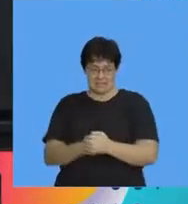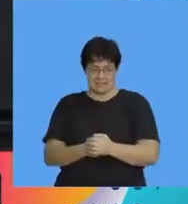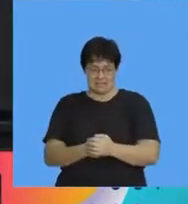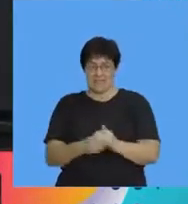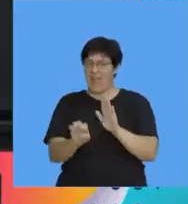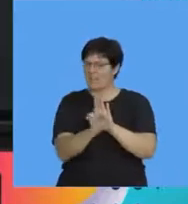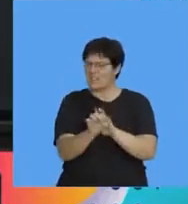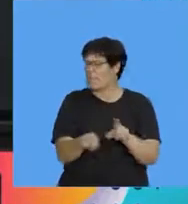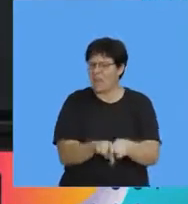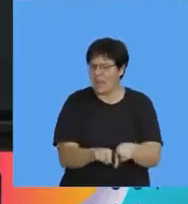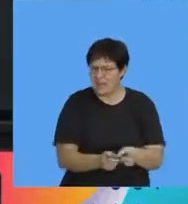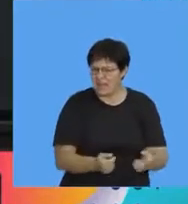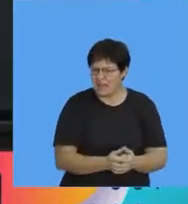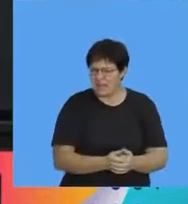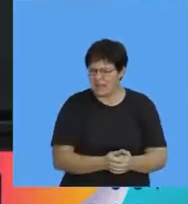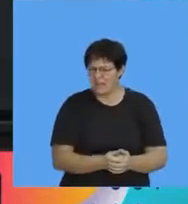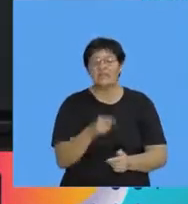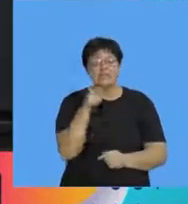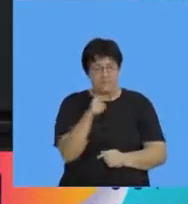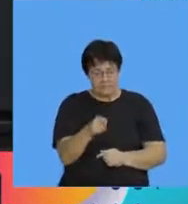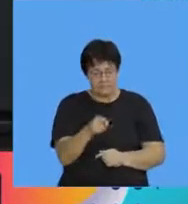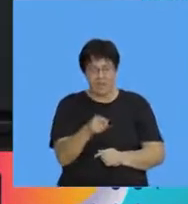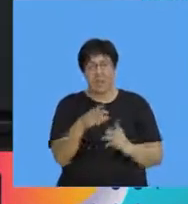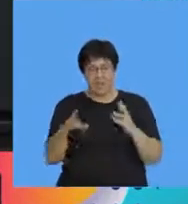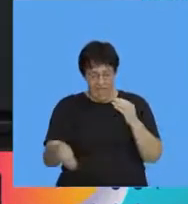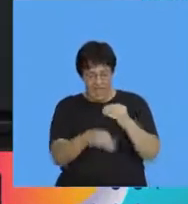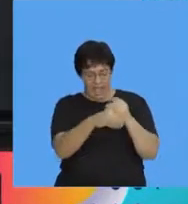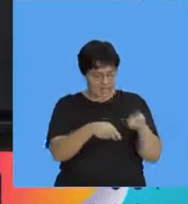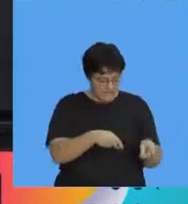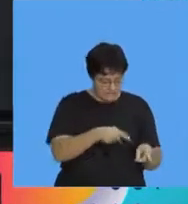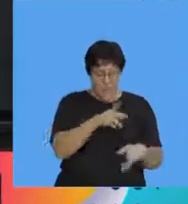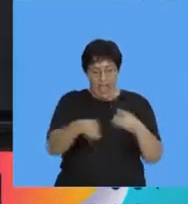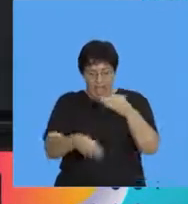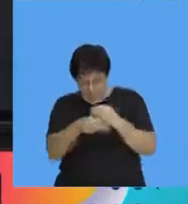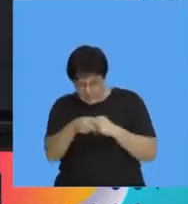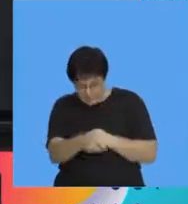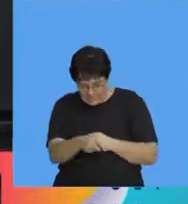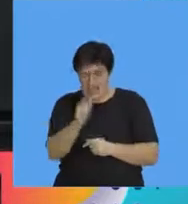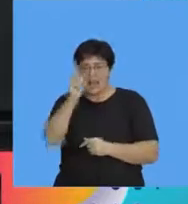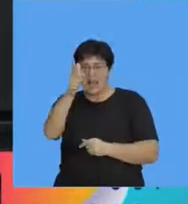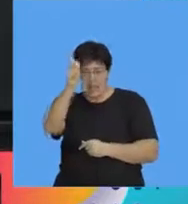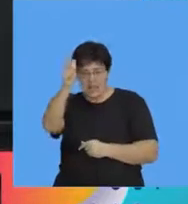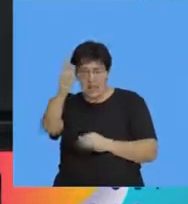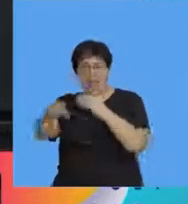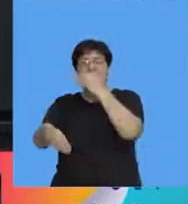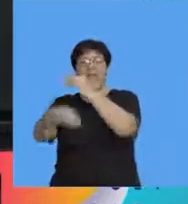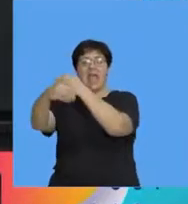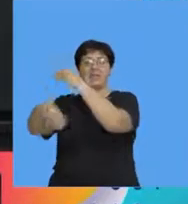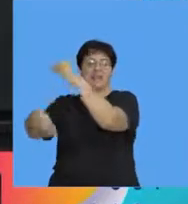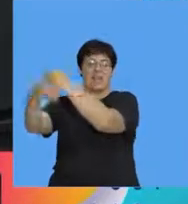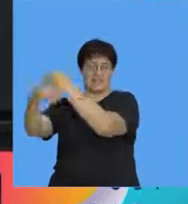what are examples here then I've got this feature and that feature and later on time